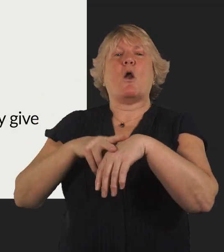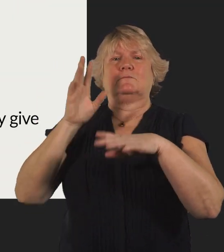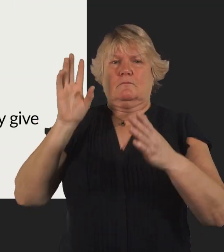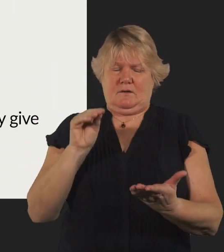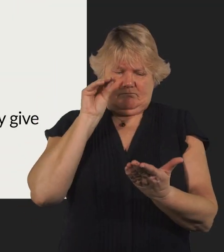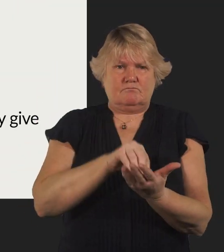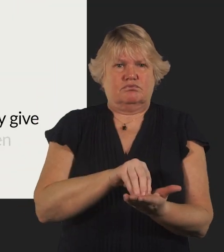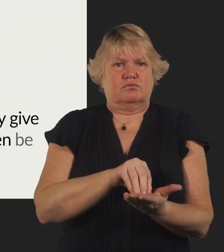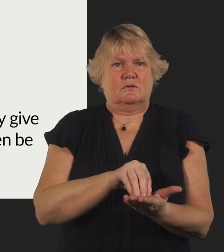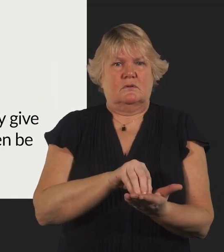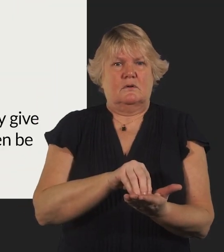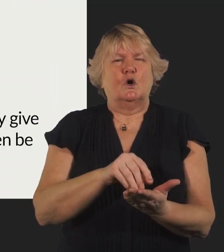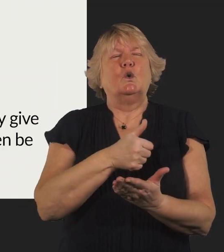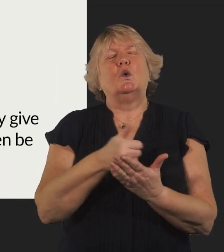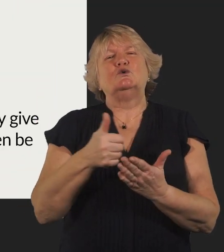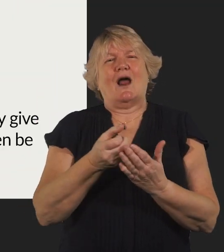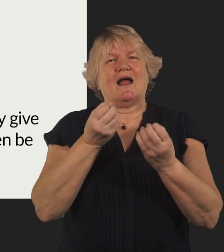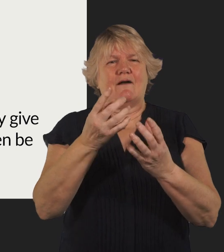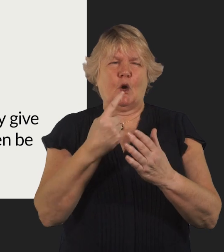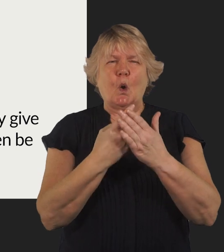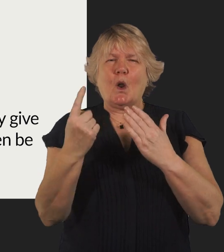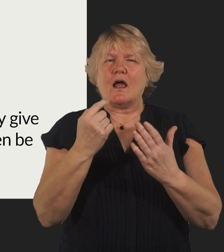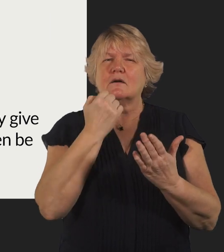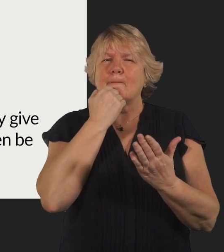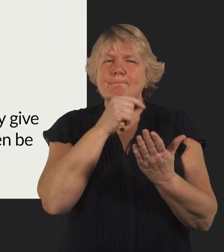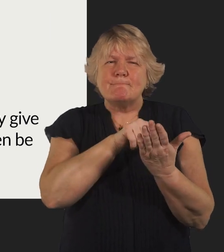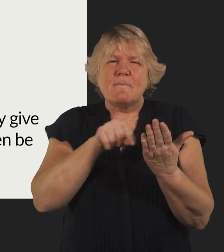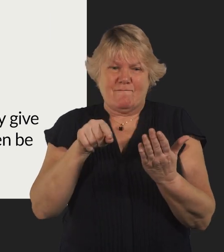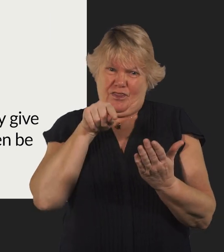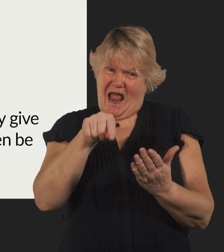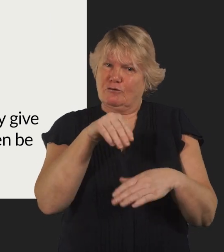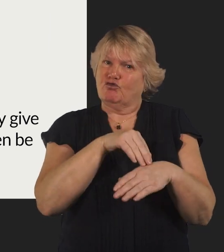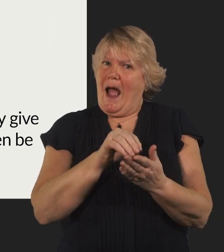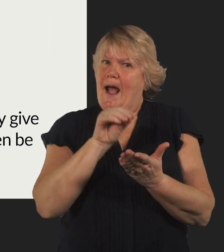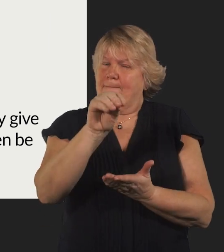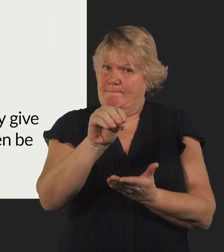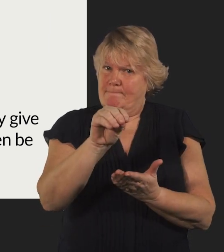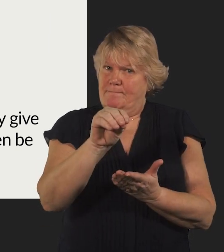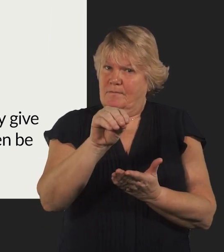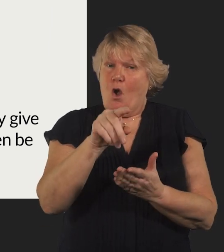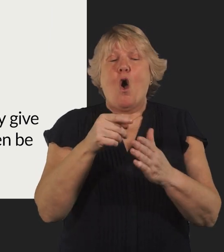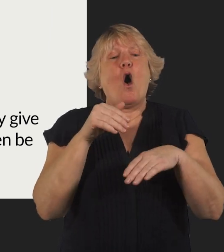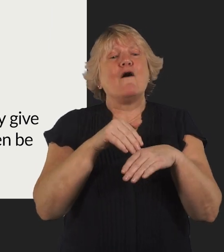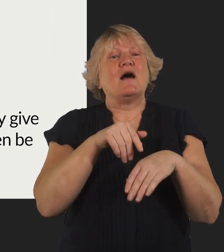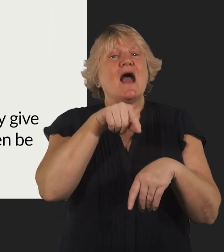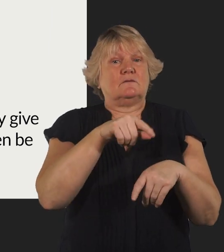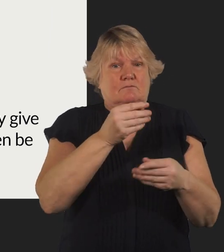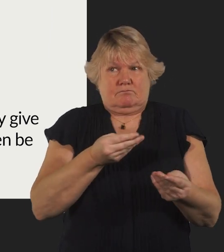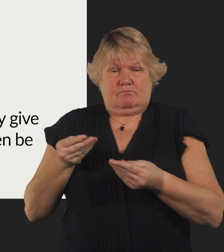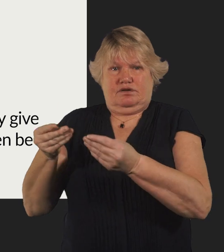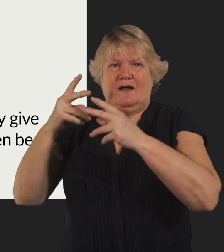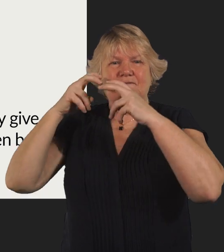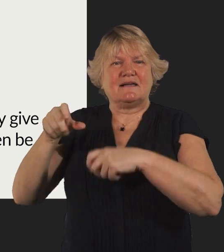the police must record it. They will usually give the victim a unique reference number for that crime. The offence will then be